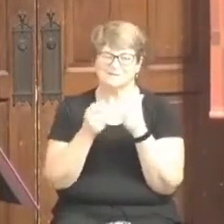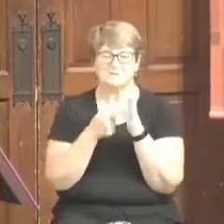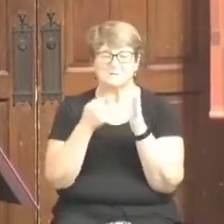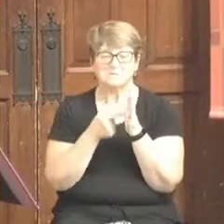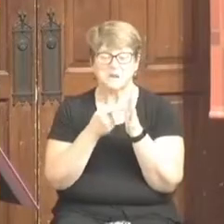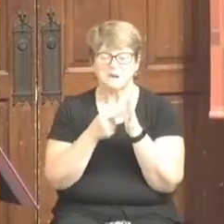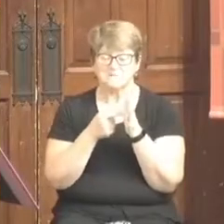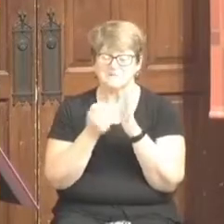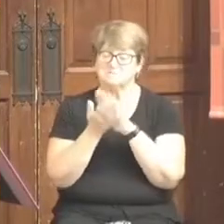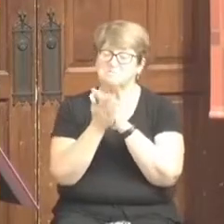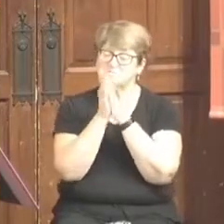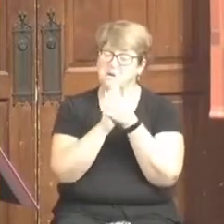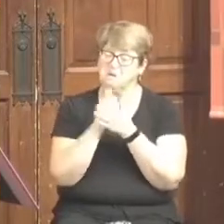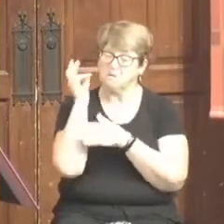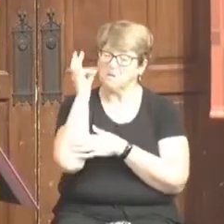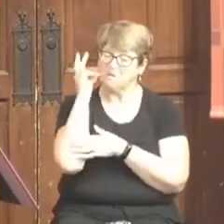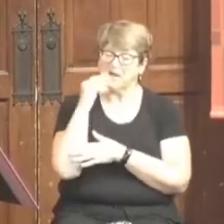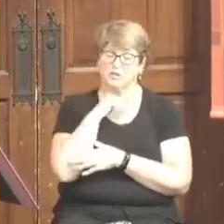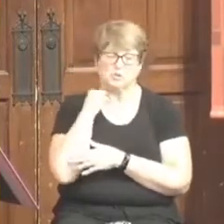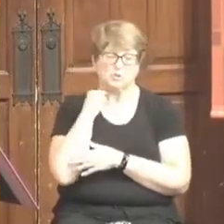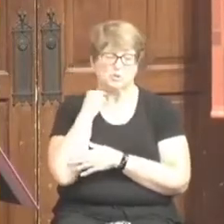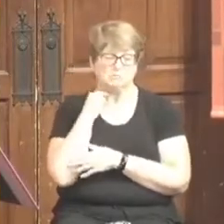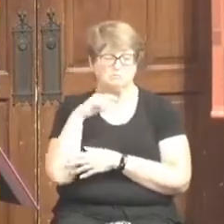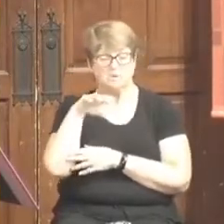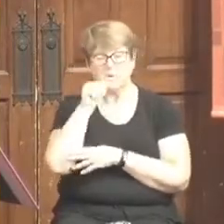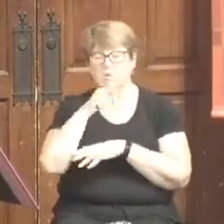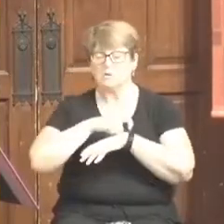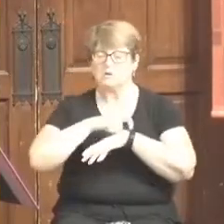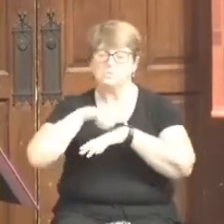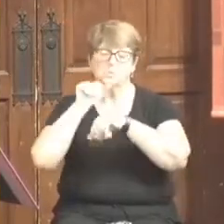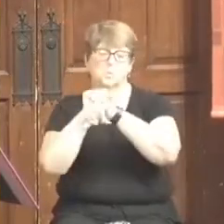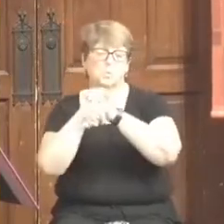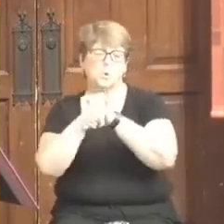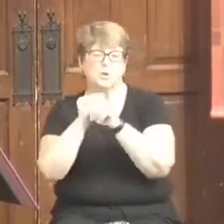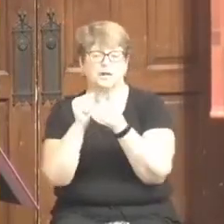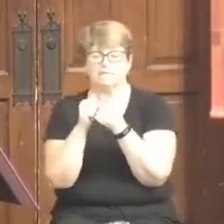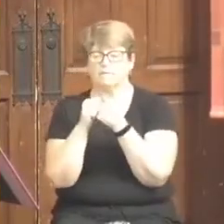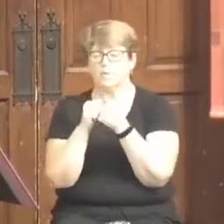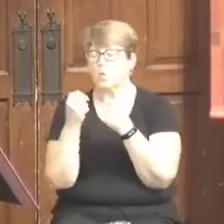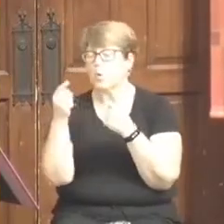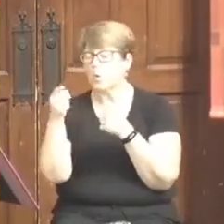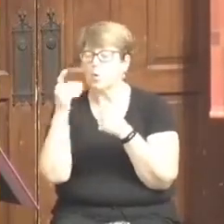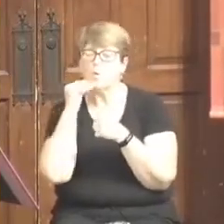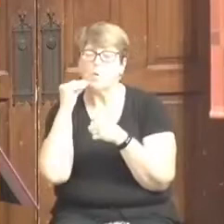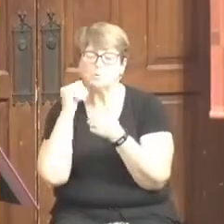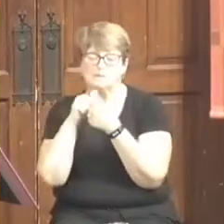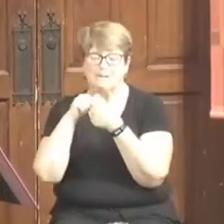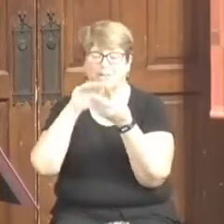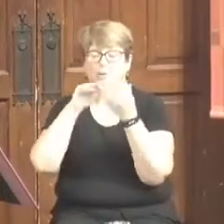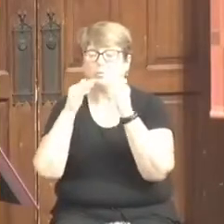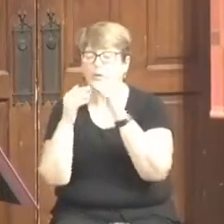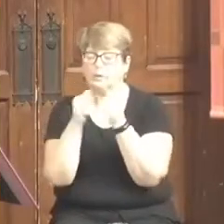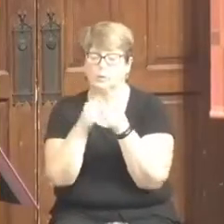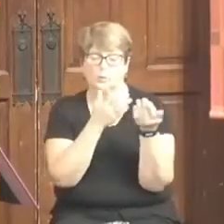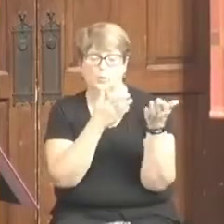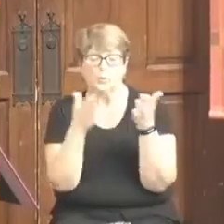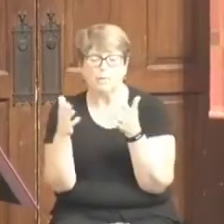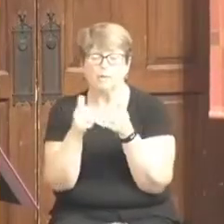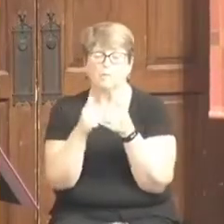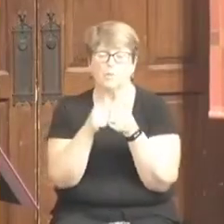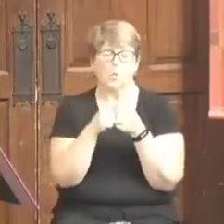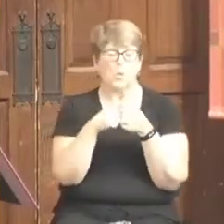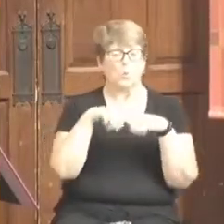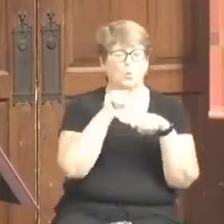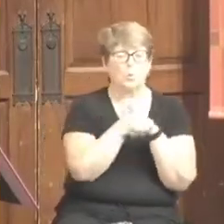Other times, it's working at the Salvation Army. Or it's working on homes in the community to repair them. Or working and